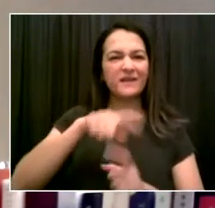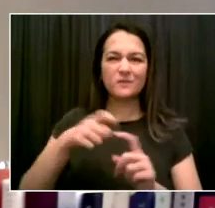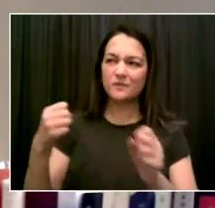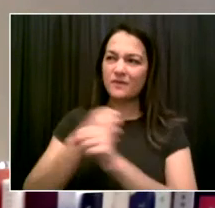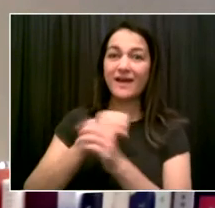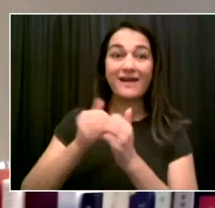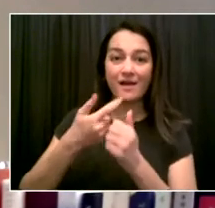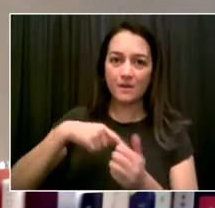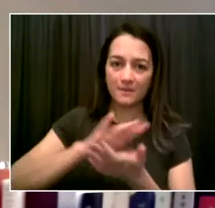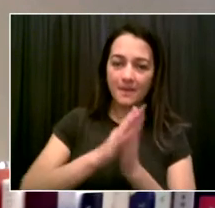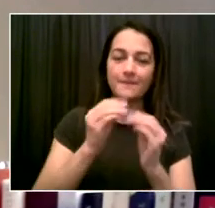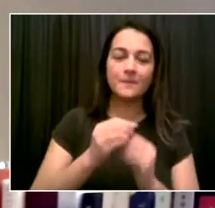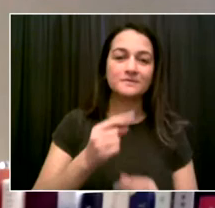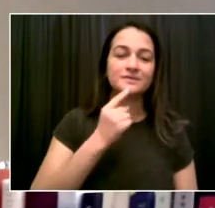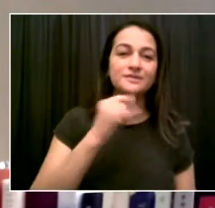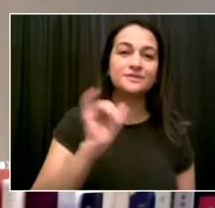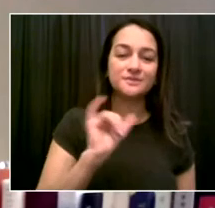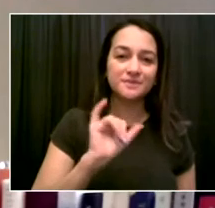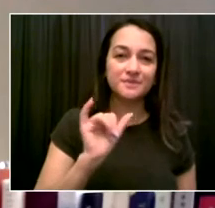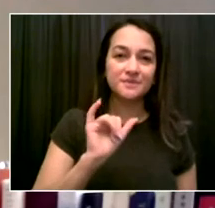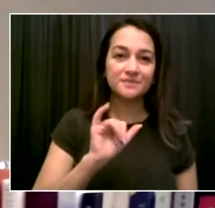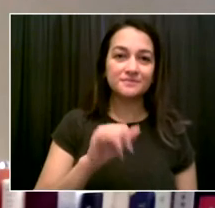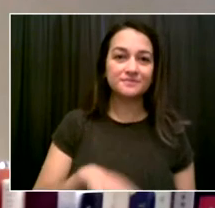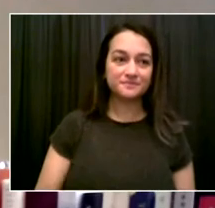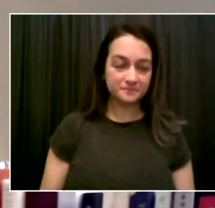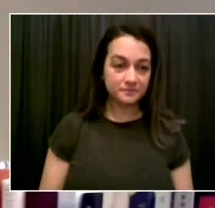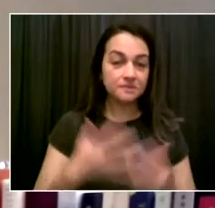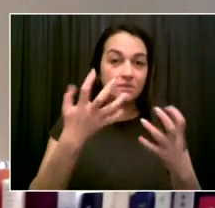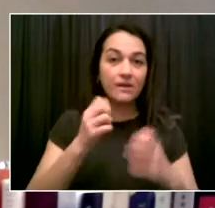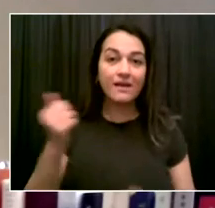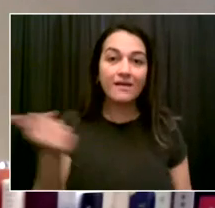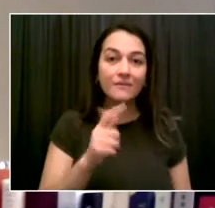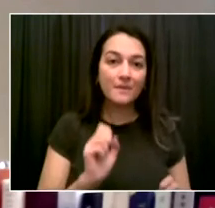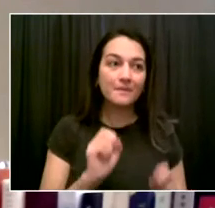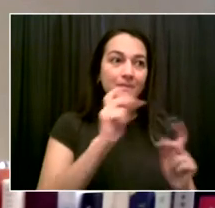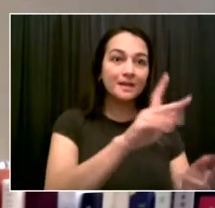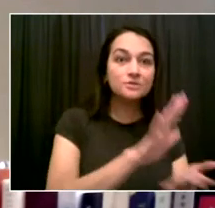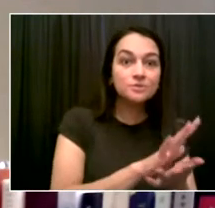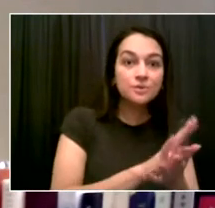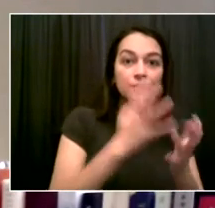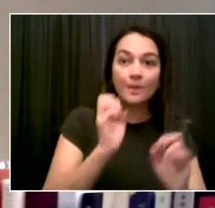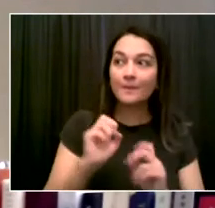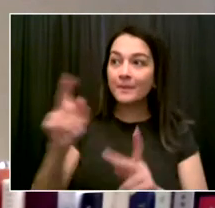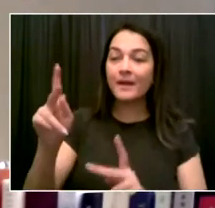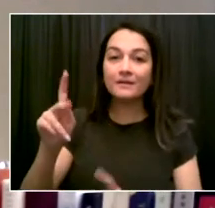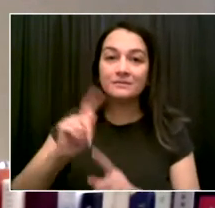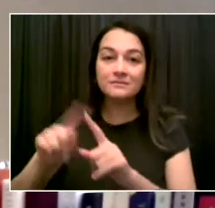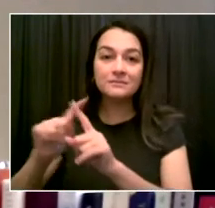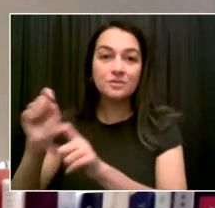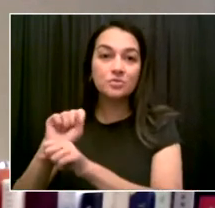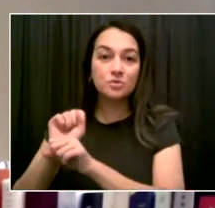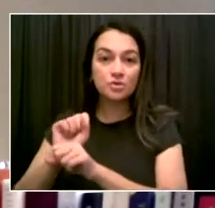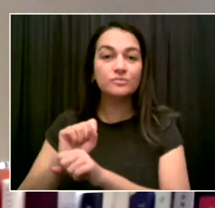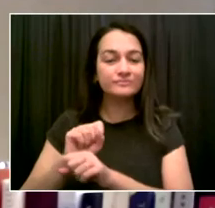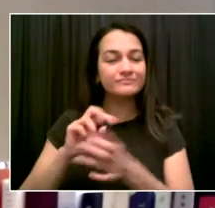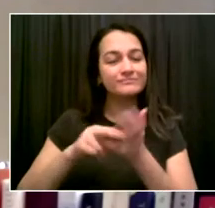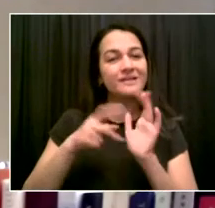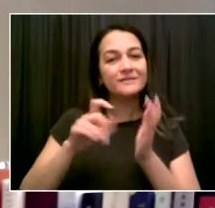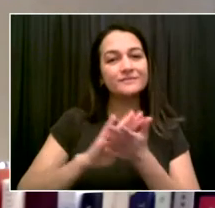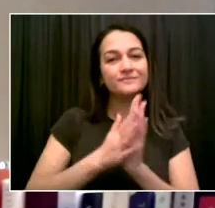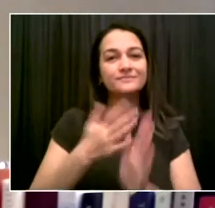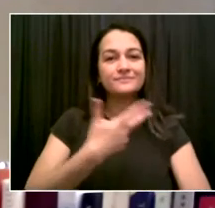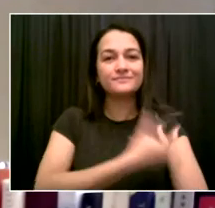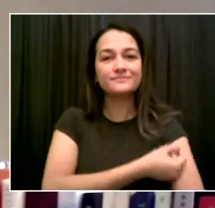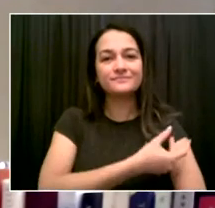how we learn to live with COVID. So I'm very much in support of the mayor's new policies, anything to encourage people